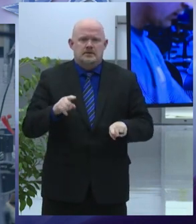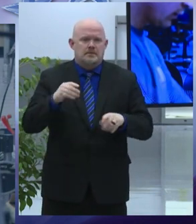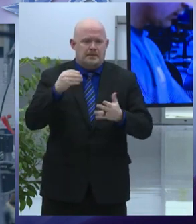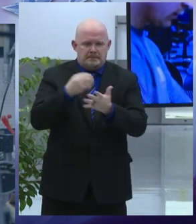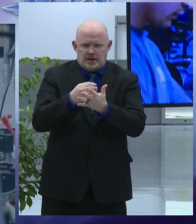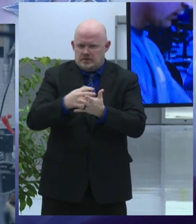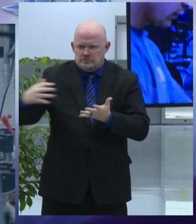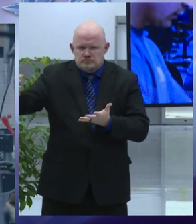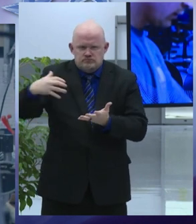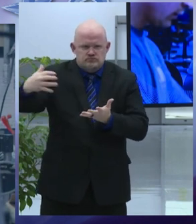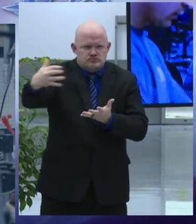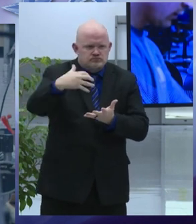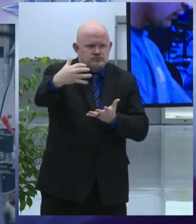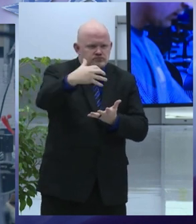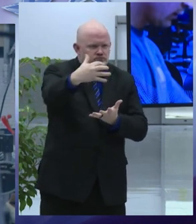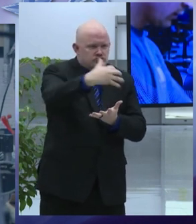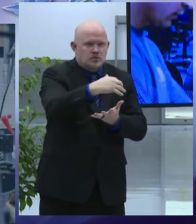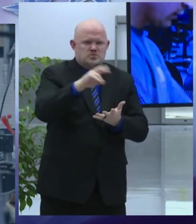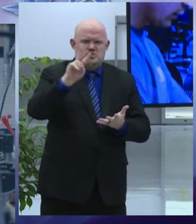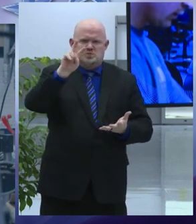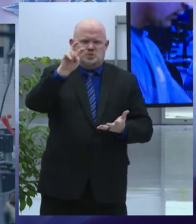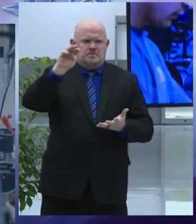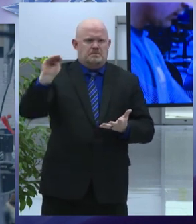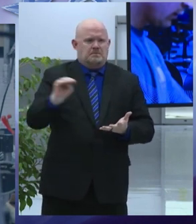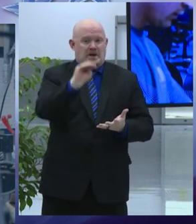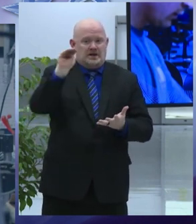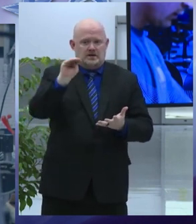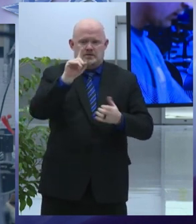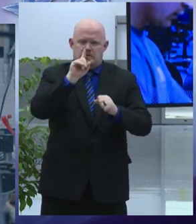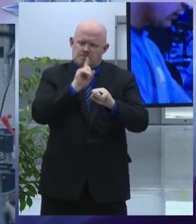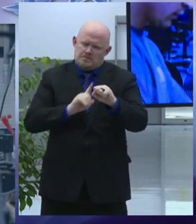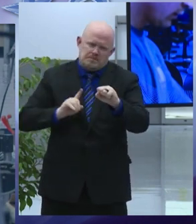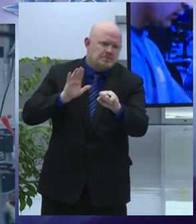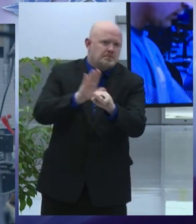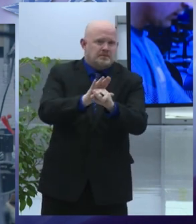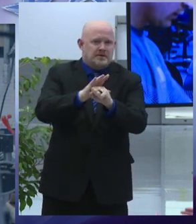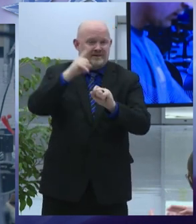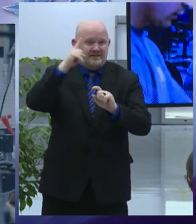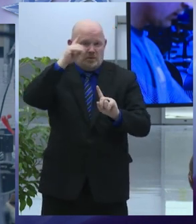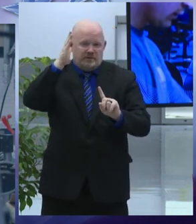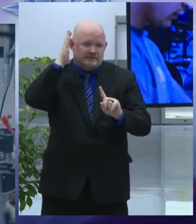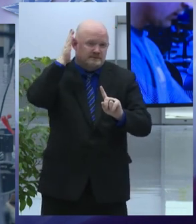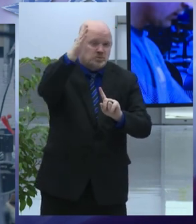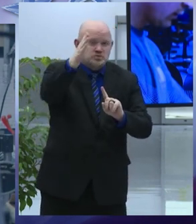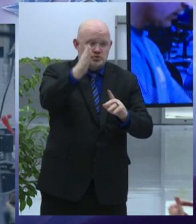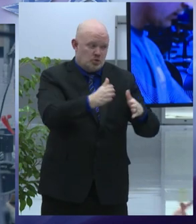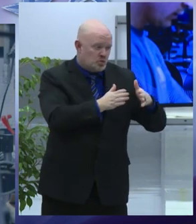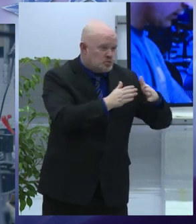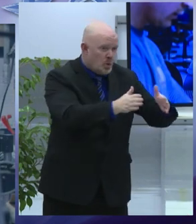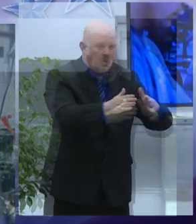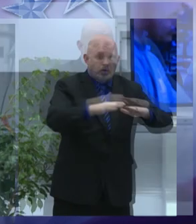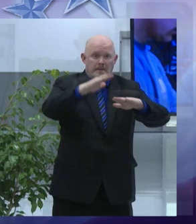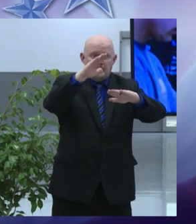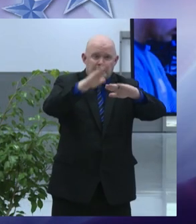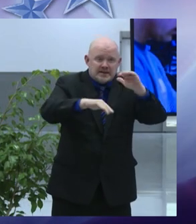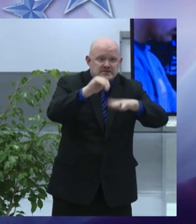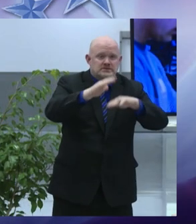economic development and workforce programs within the city of syracuse to create opportunity for all